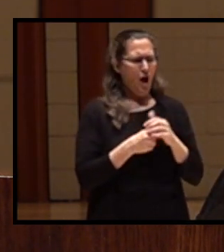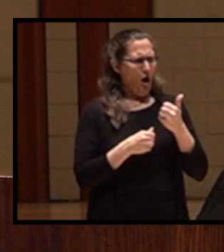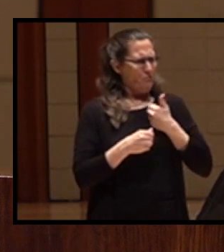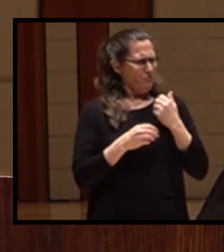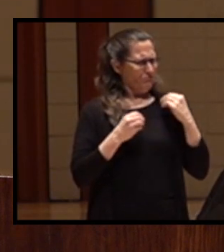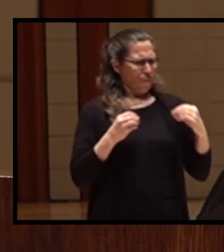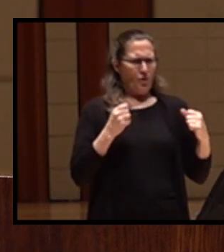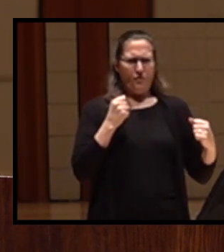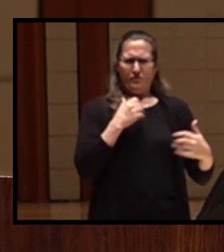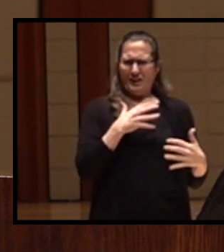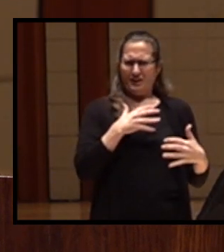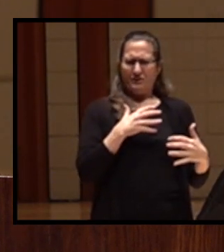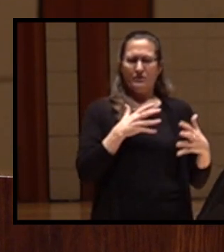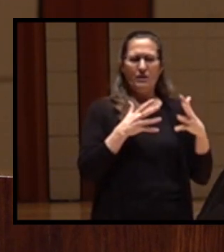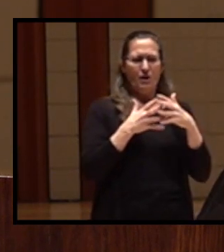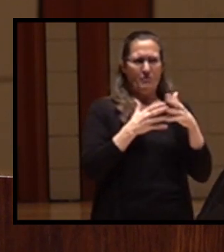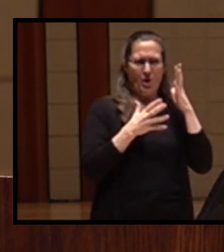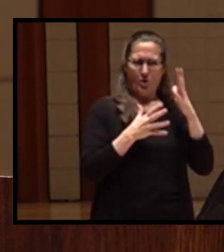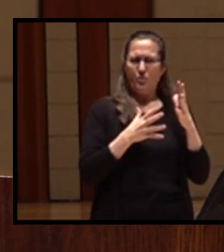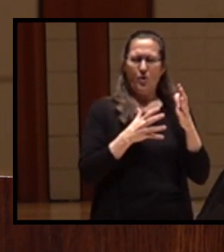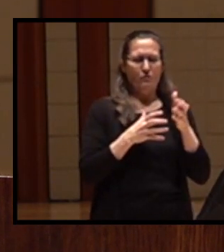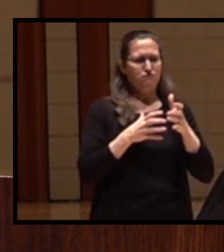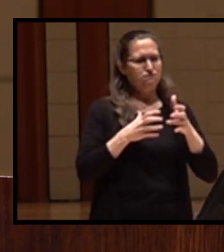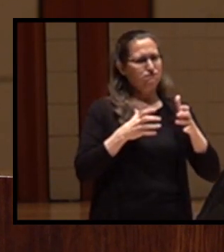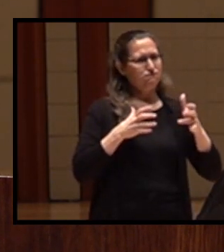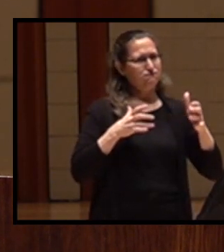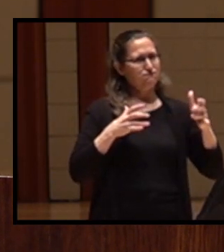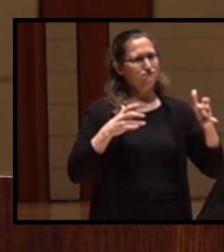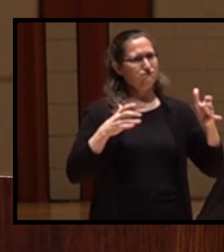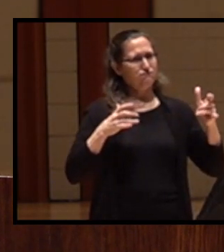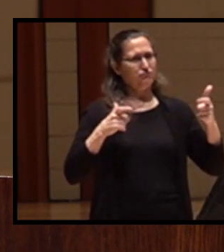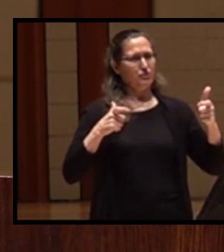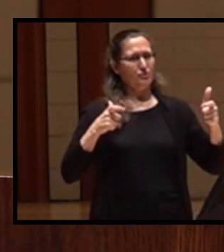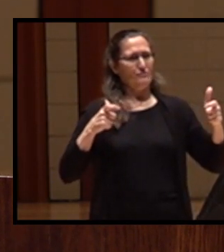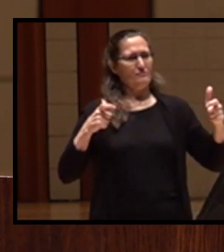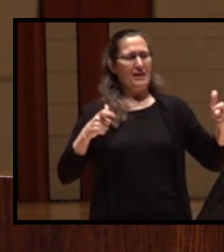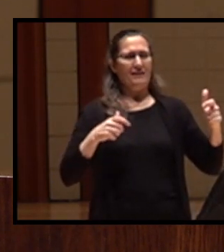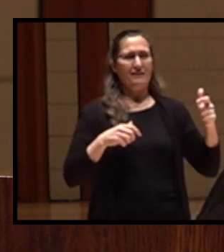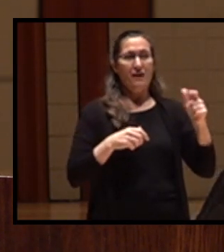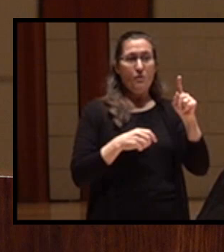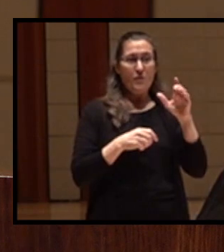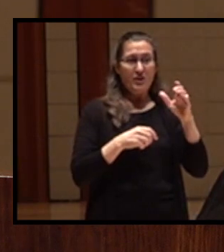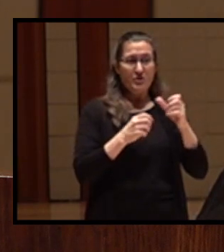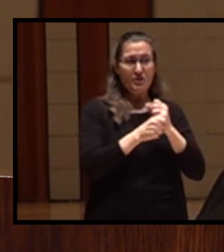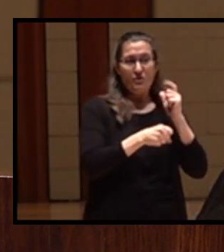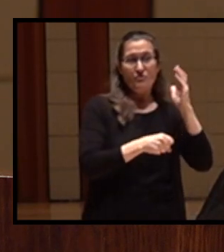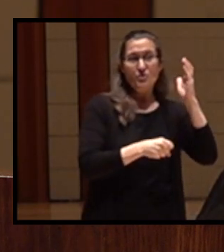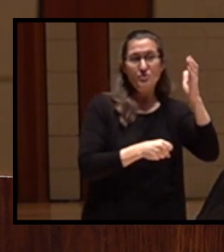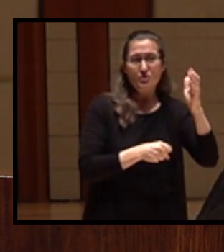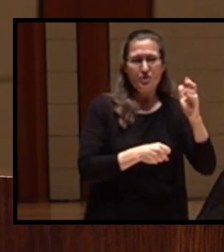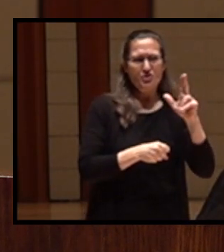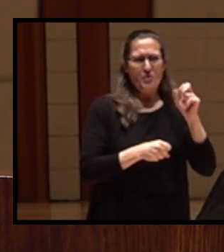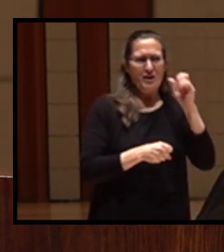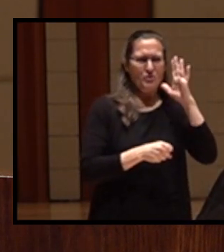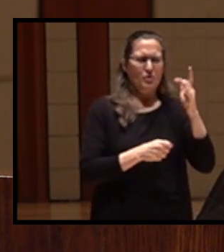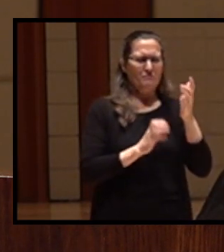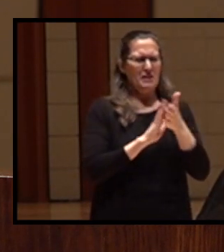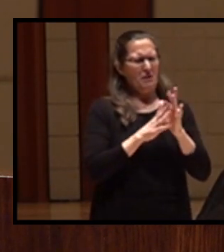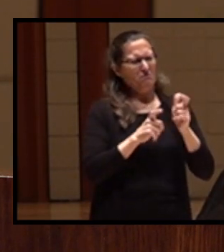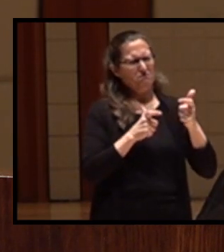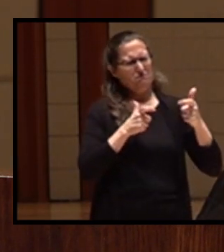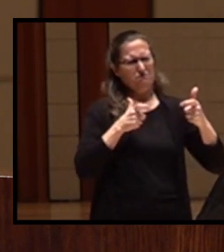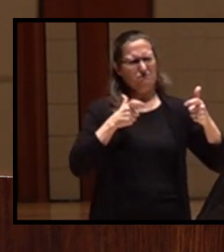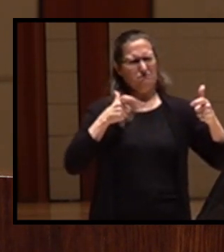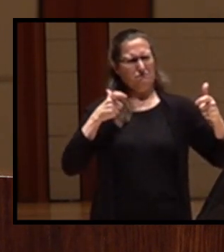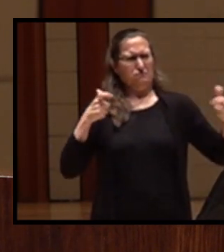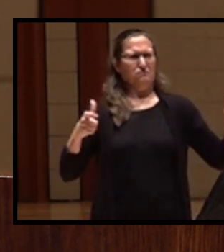fear that America will grow too big. A hundred years hence, these United States will be an empire, and such that the